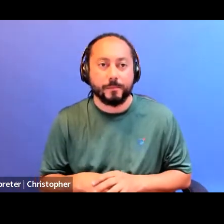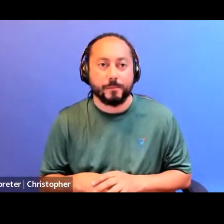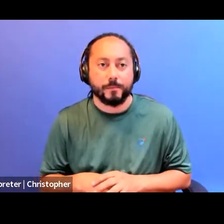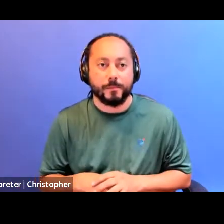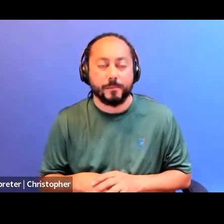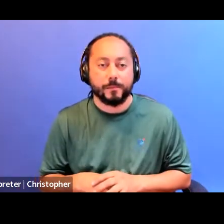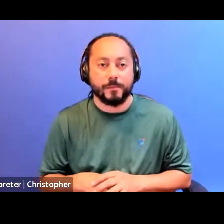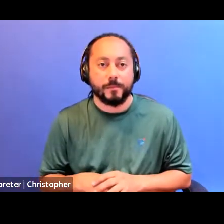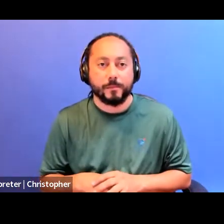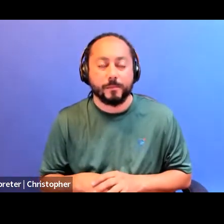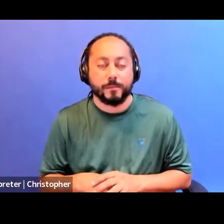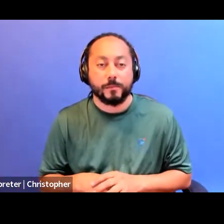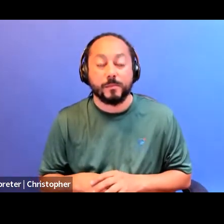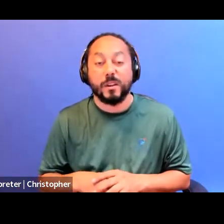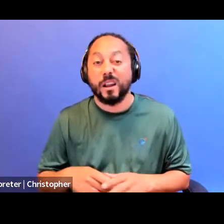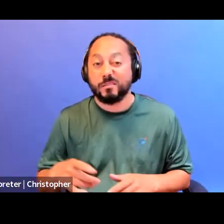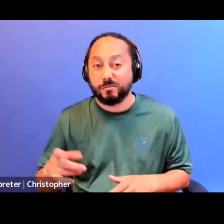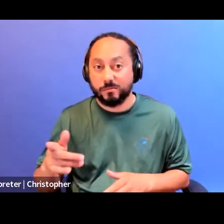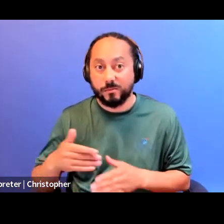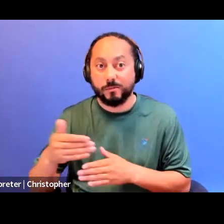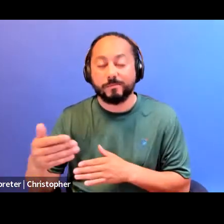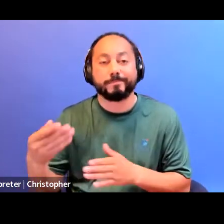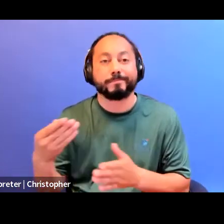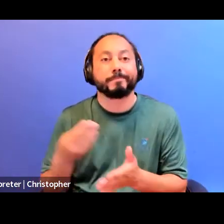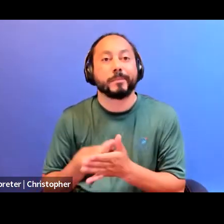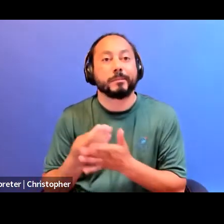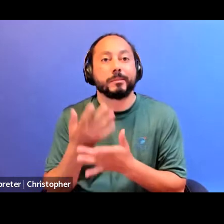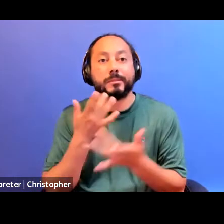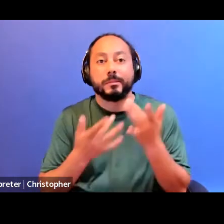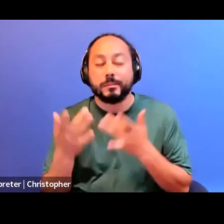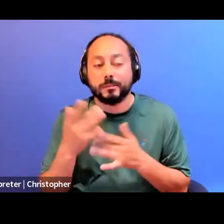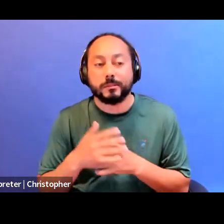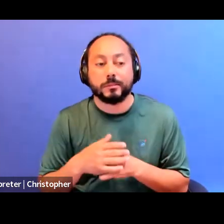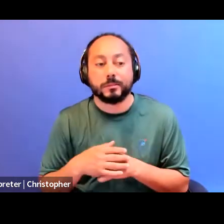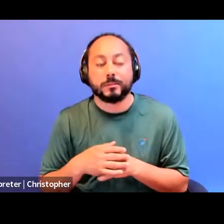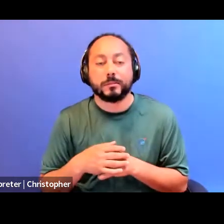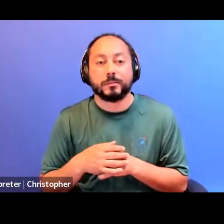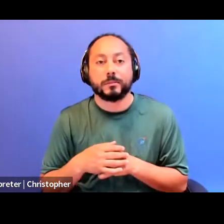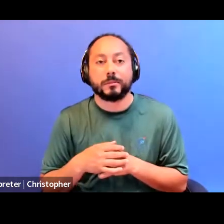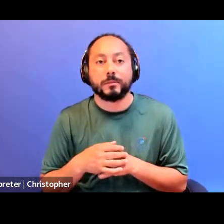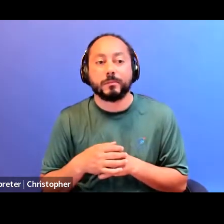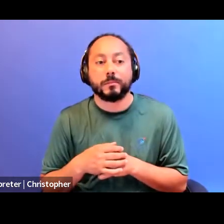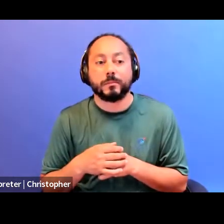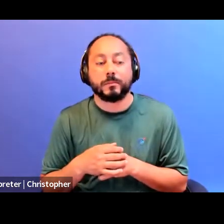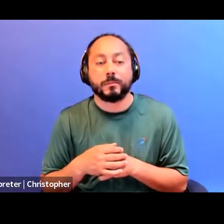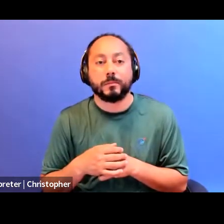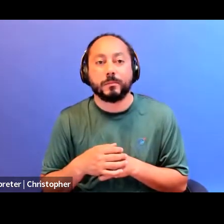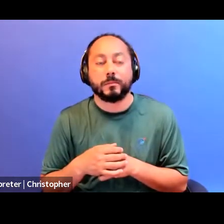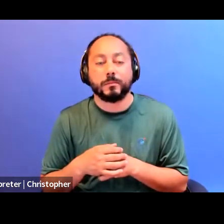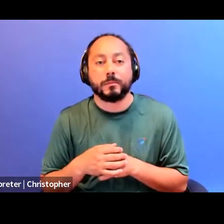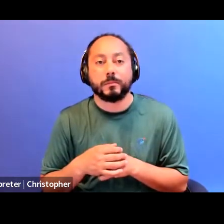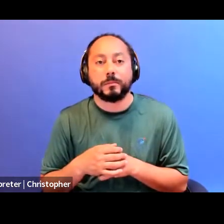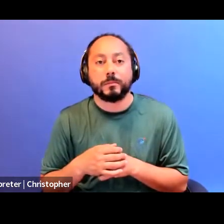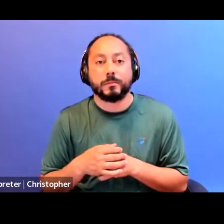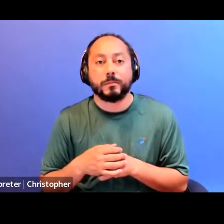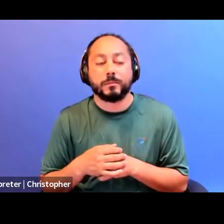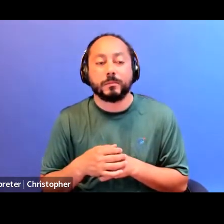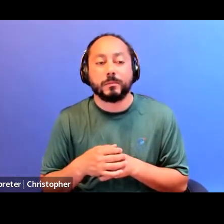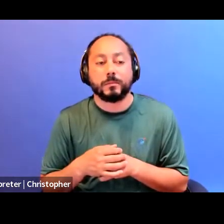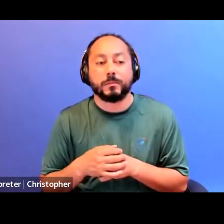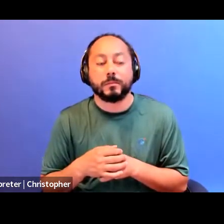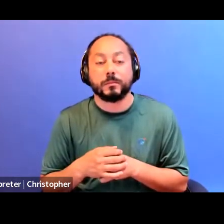oftentimes underfunded, you know, and doing work that is highly